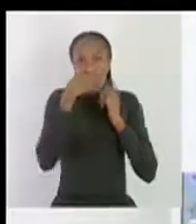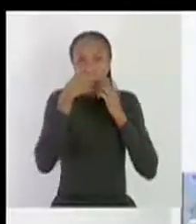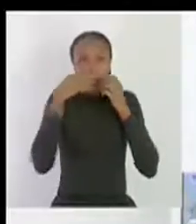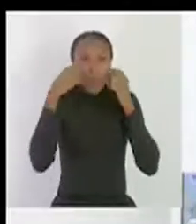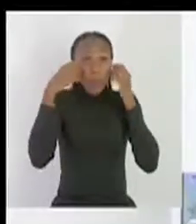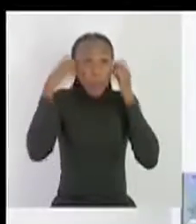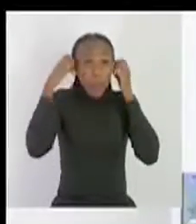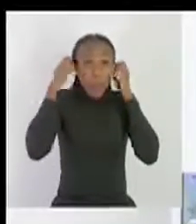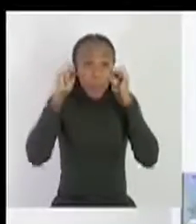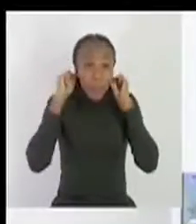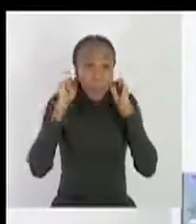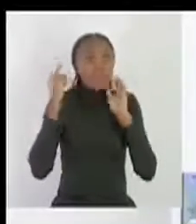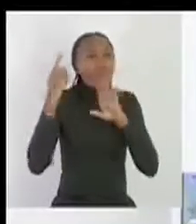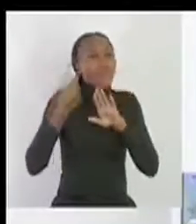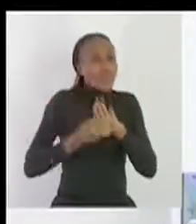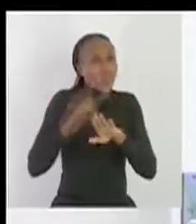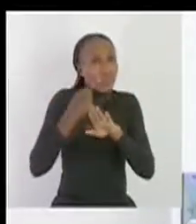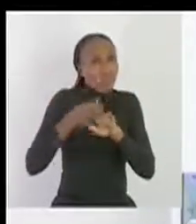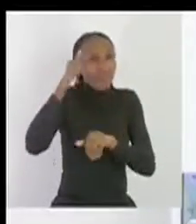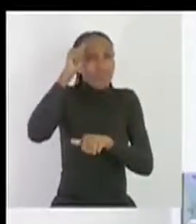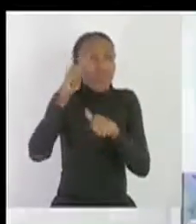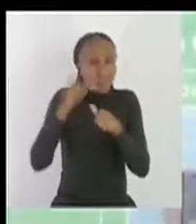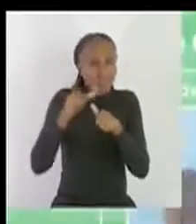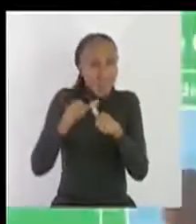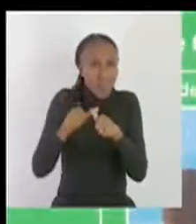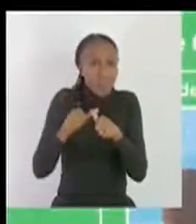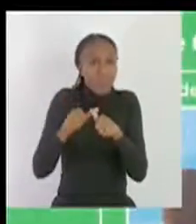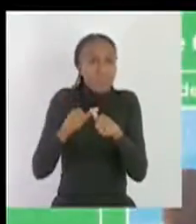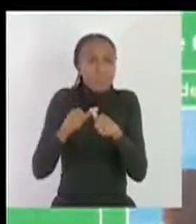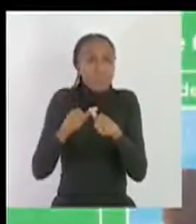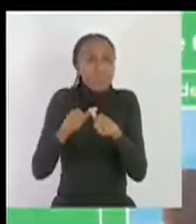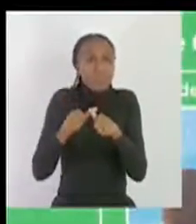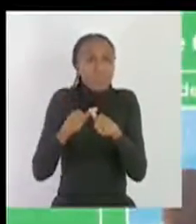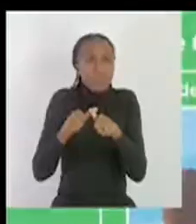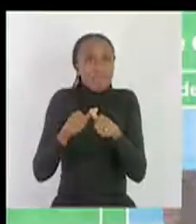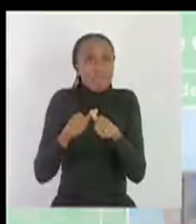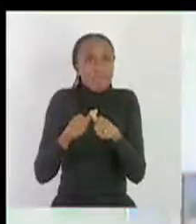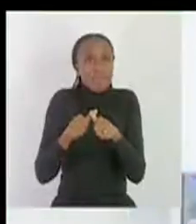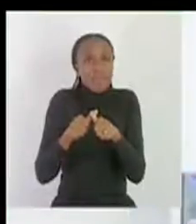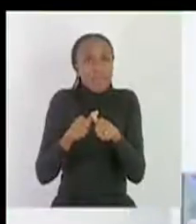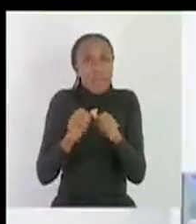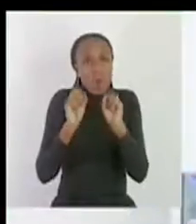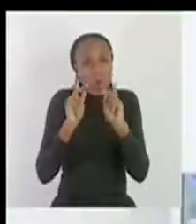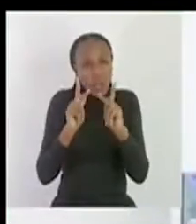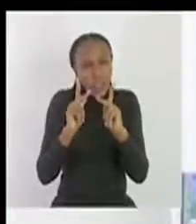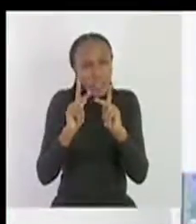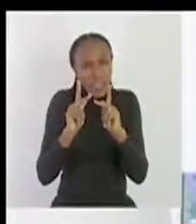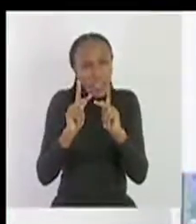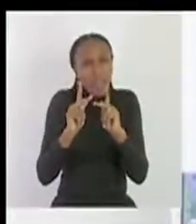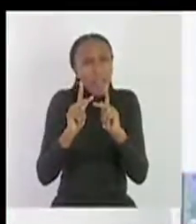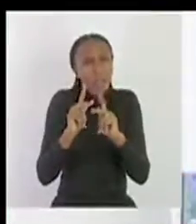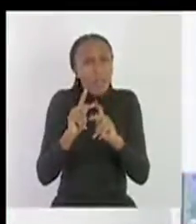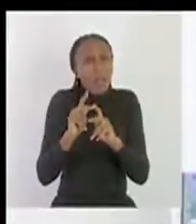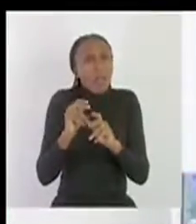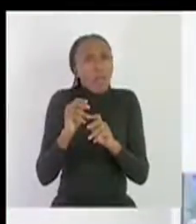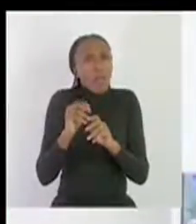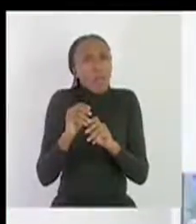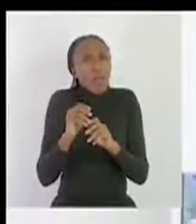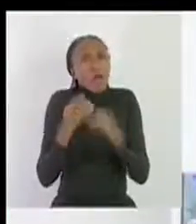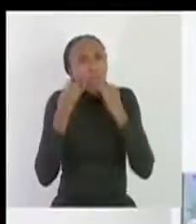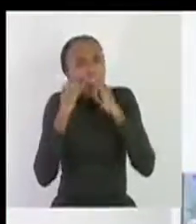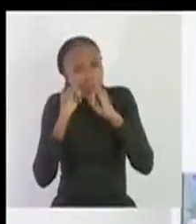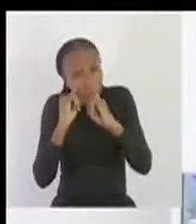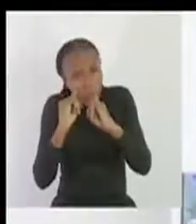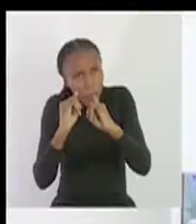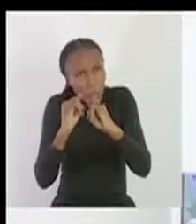mask always okay first before we move on I just want to tell you something I